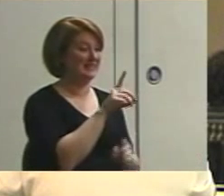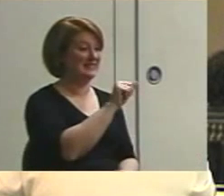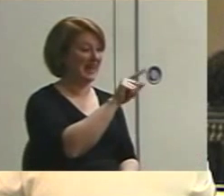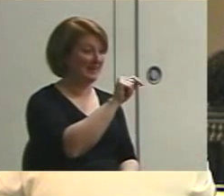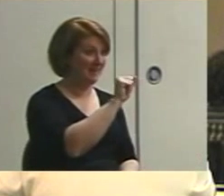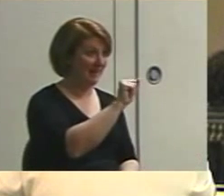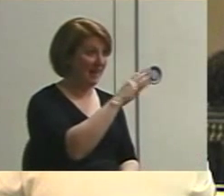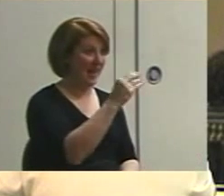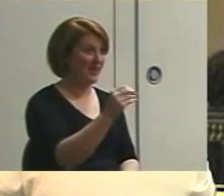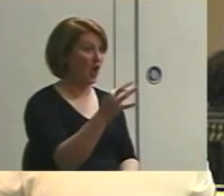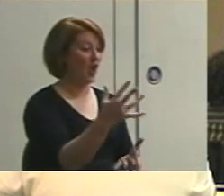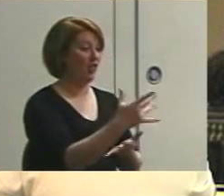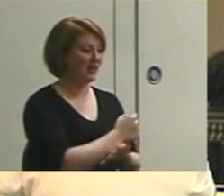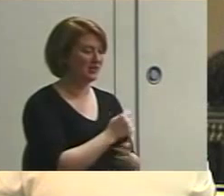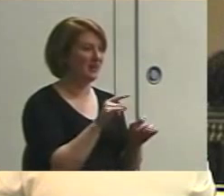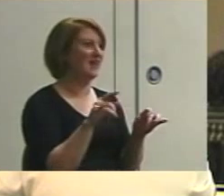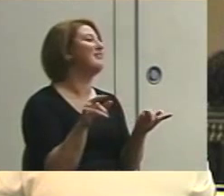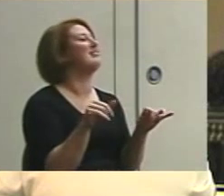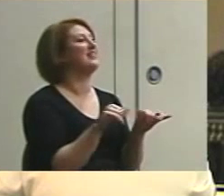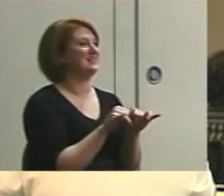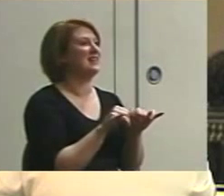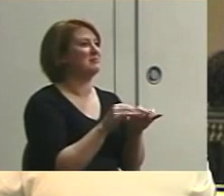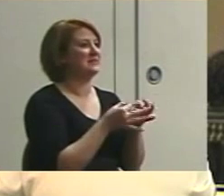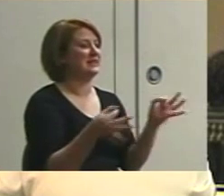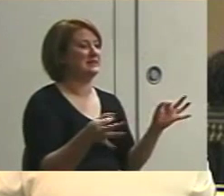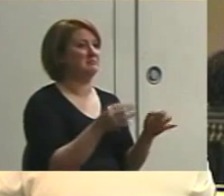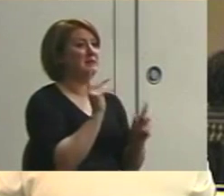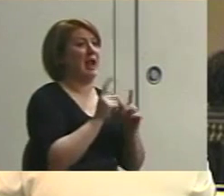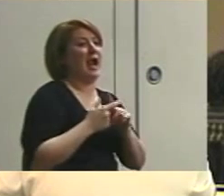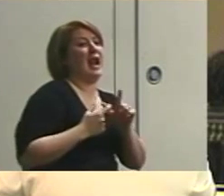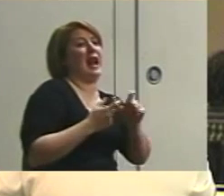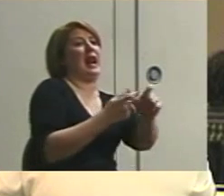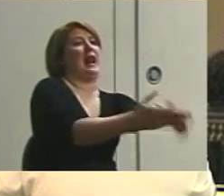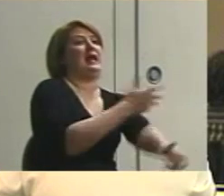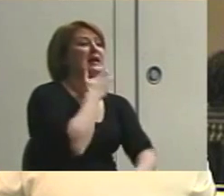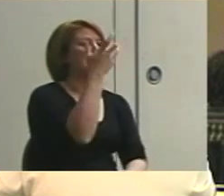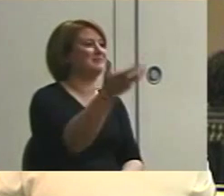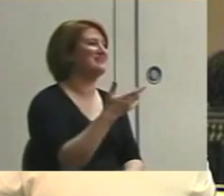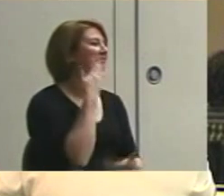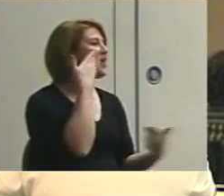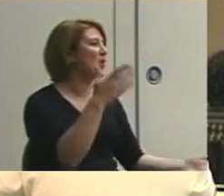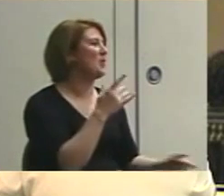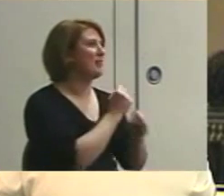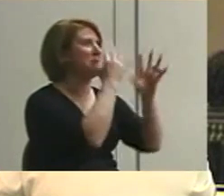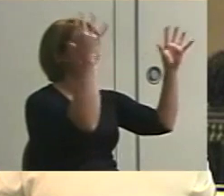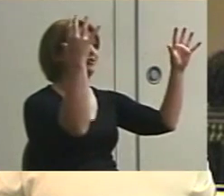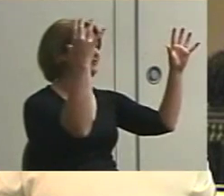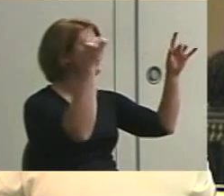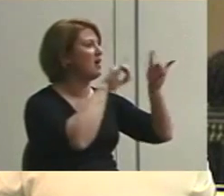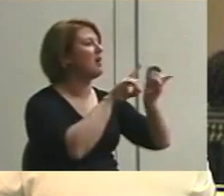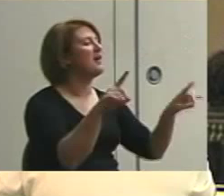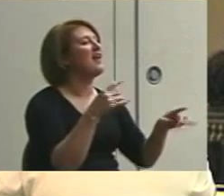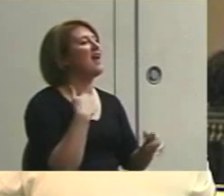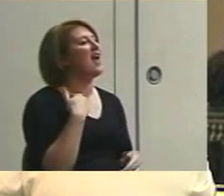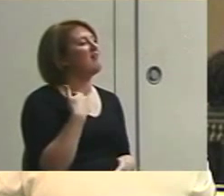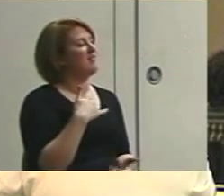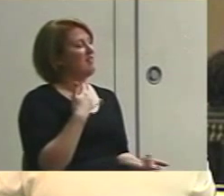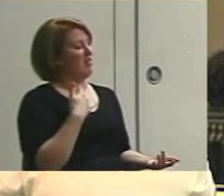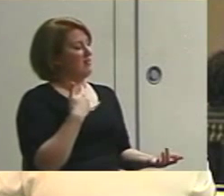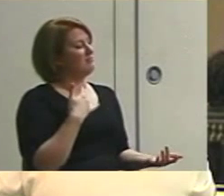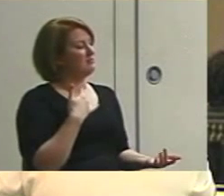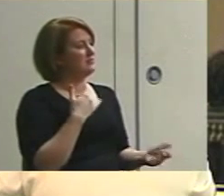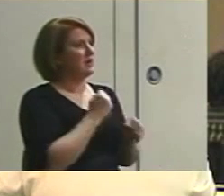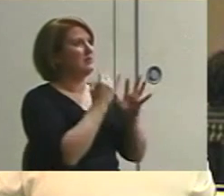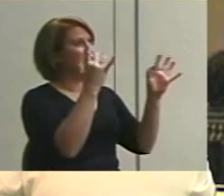collection in the same sentence, people usually run screaming. I don't know what they picture exactly. I have this feeling that they picture that